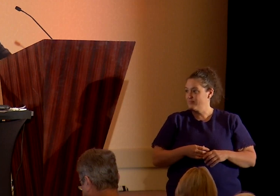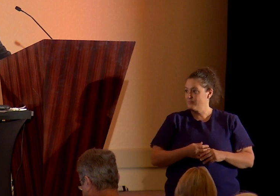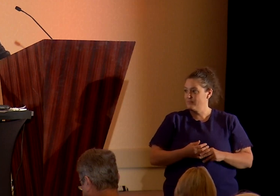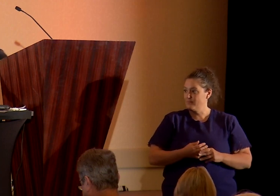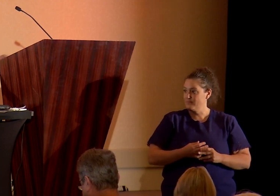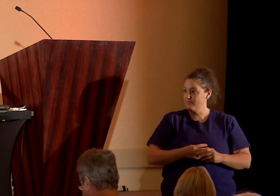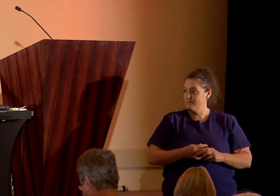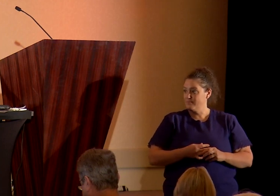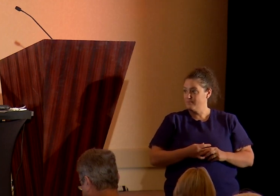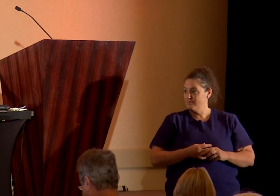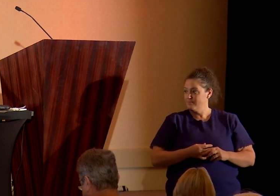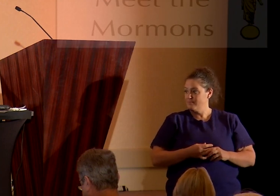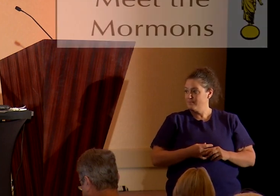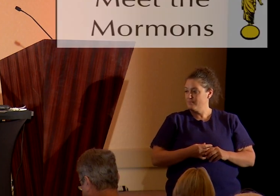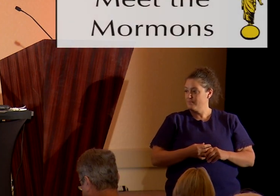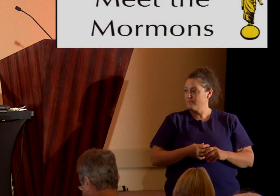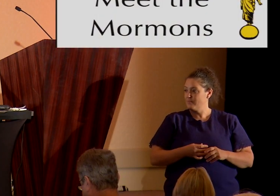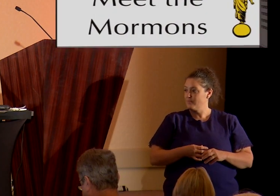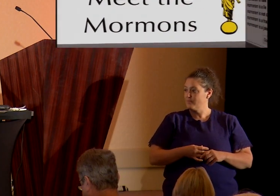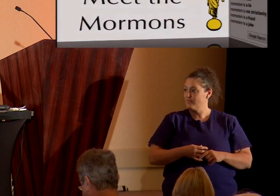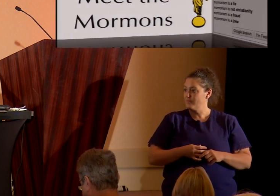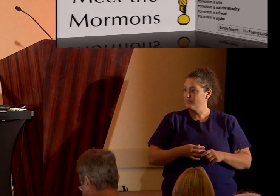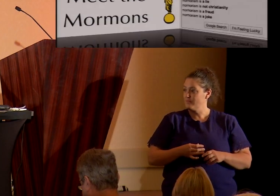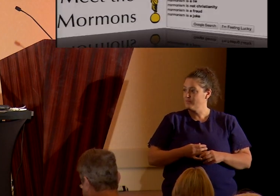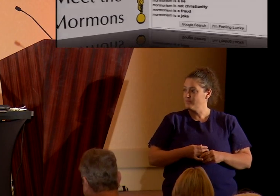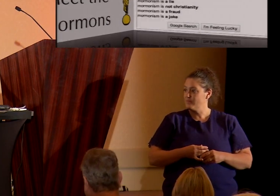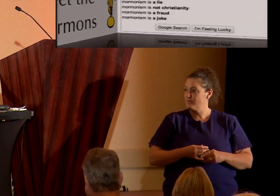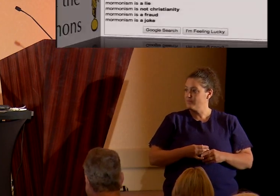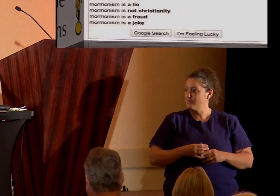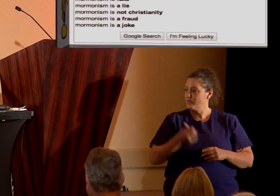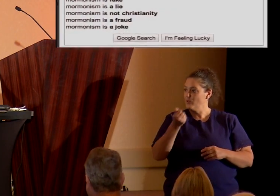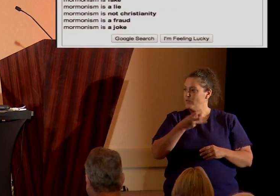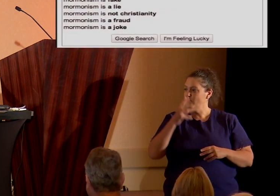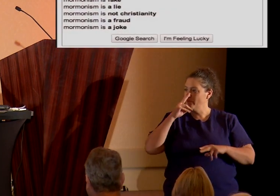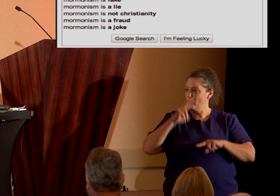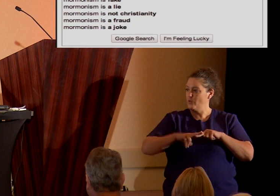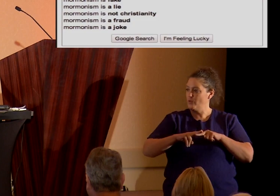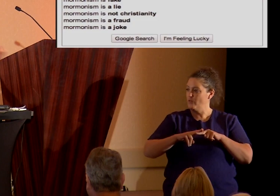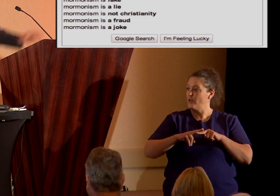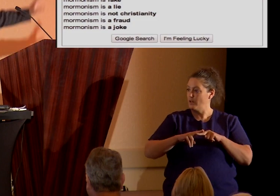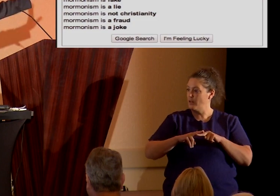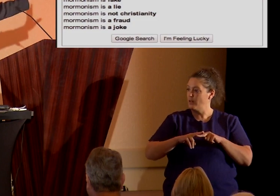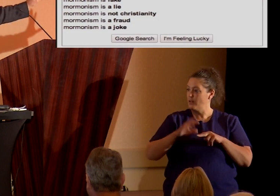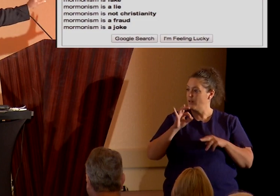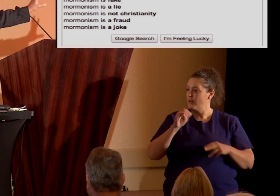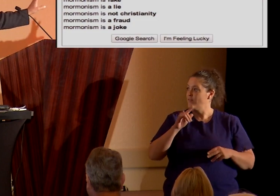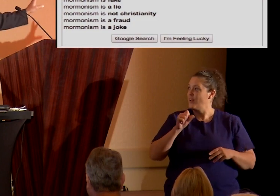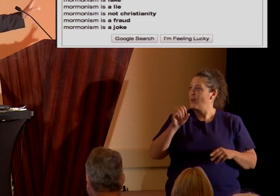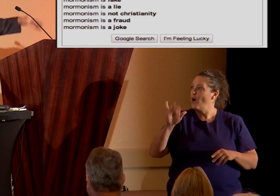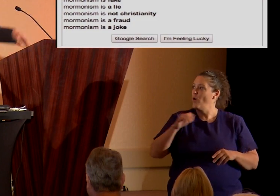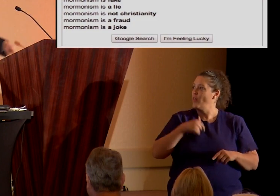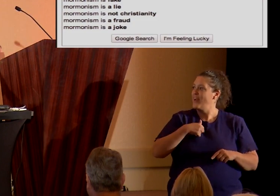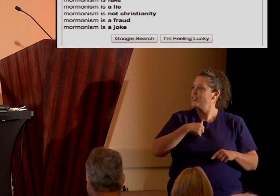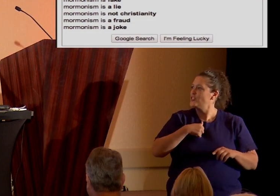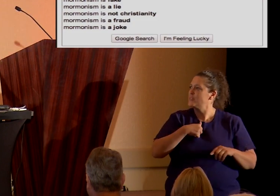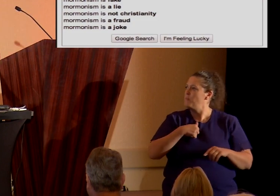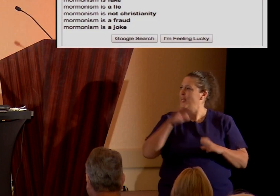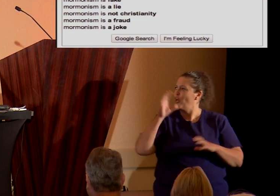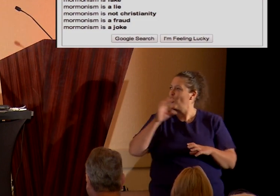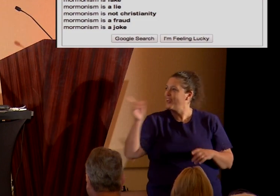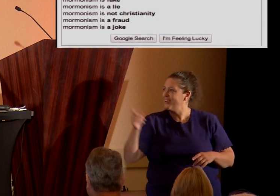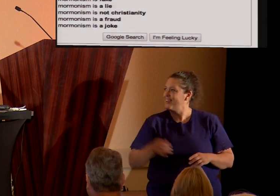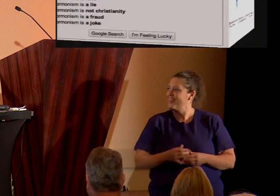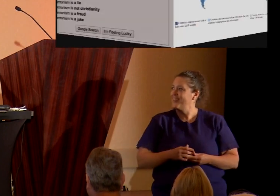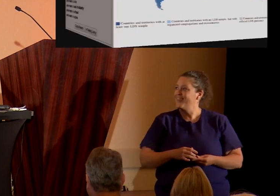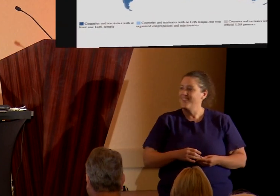Okay. Well, let's just start with a few fun facts for starters. Okay, that's just mean. Just forget all that. I'm not talking about that.